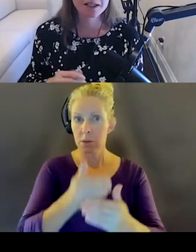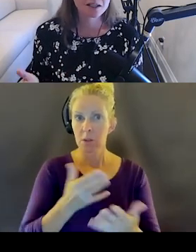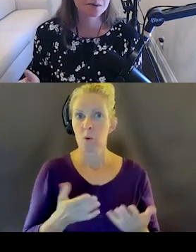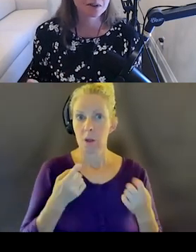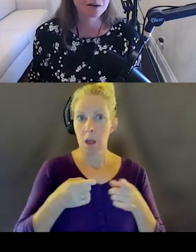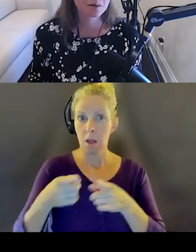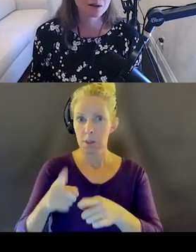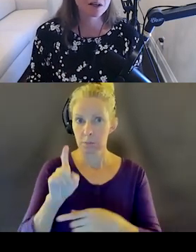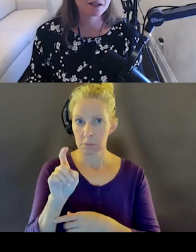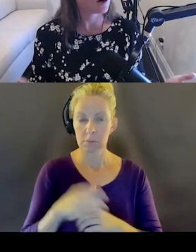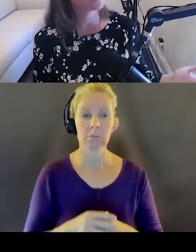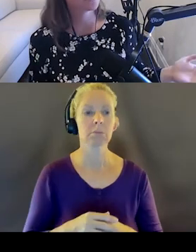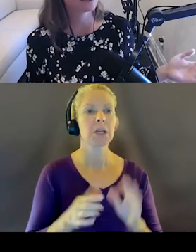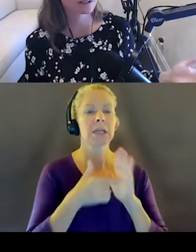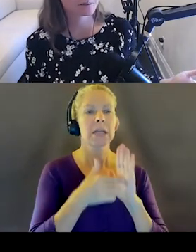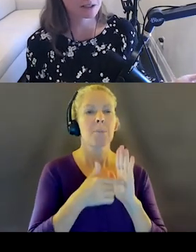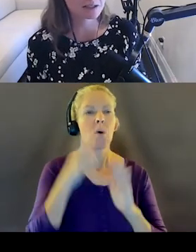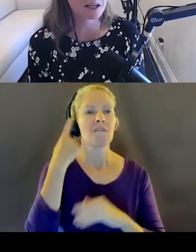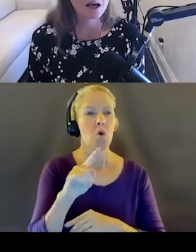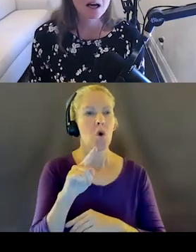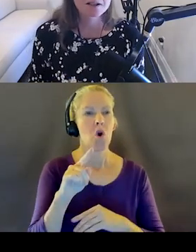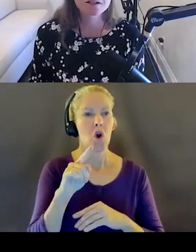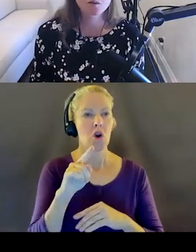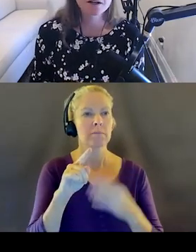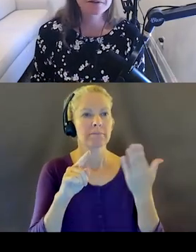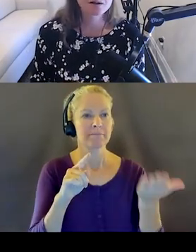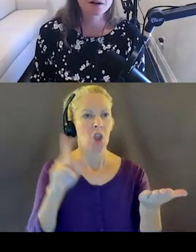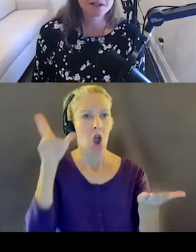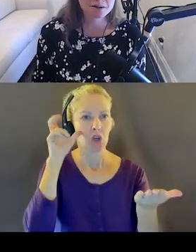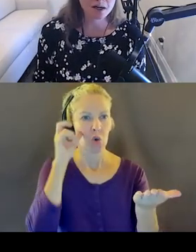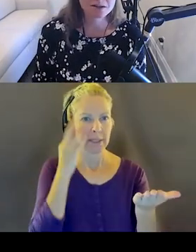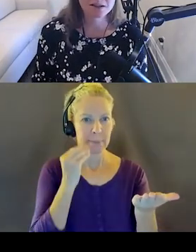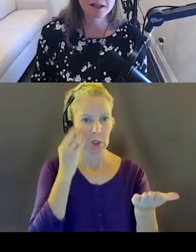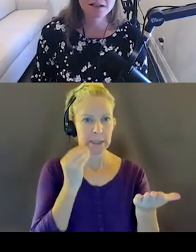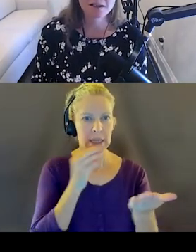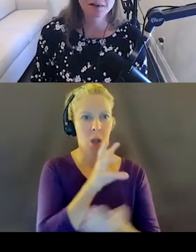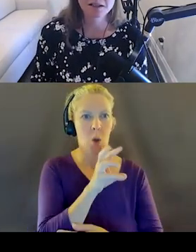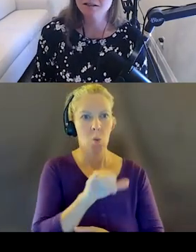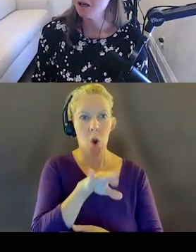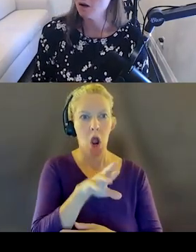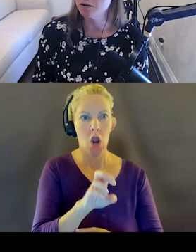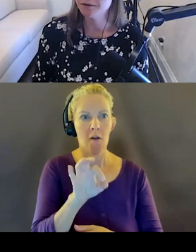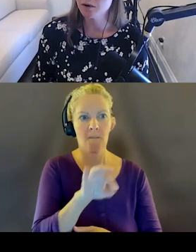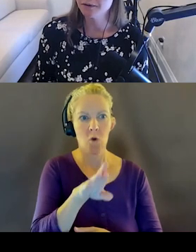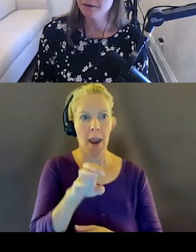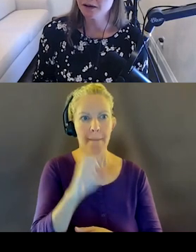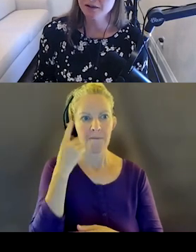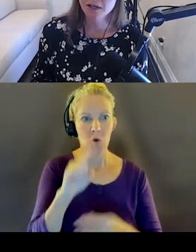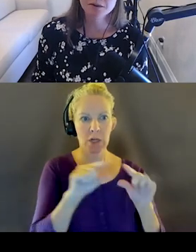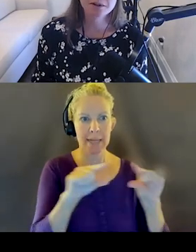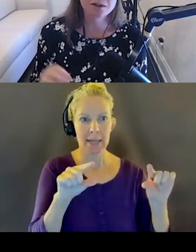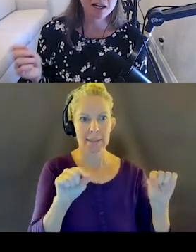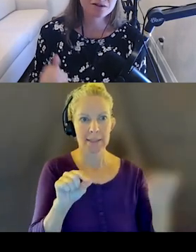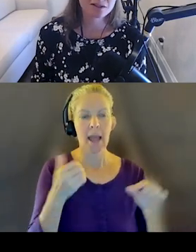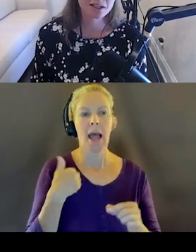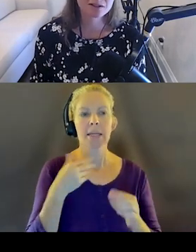I'm showing an example of what I'm calling an auditory experience. It's just a wireframe of a text box. It has a placeholder for a